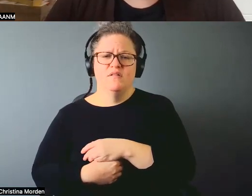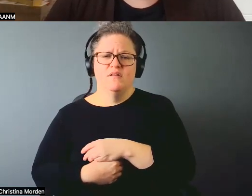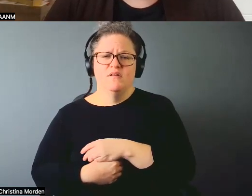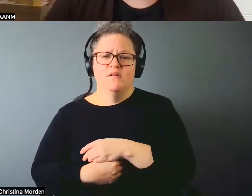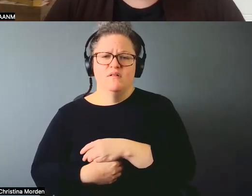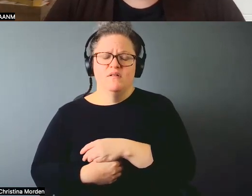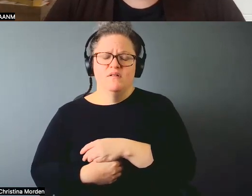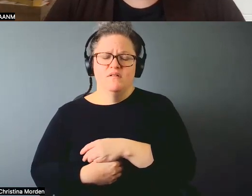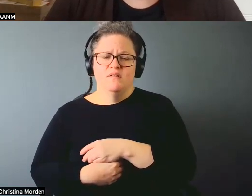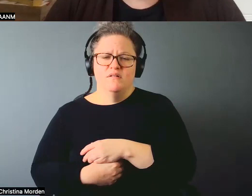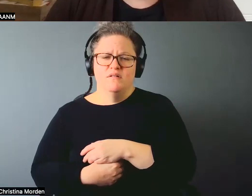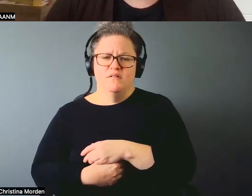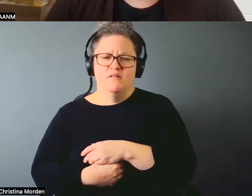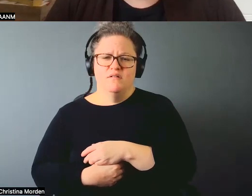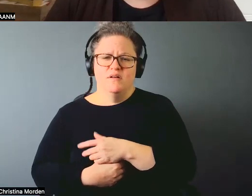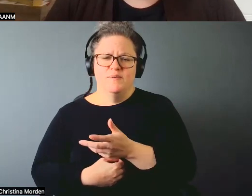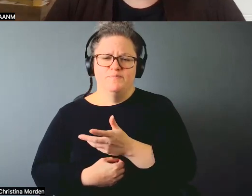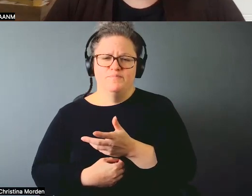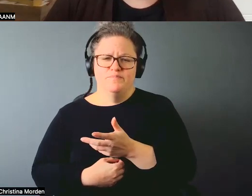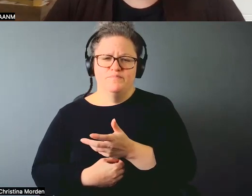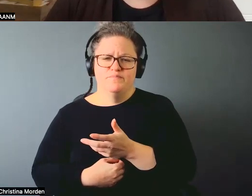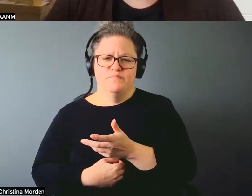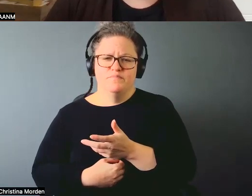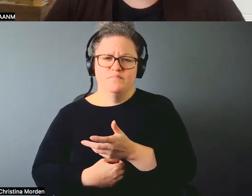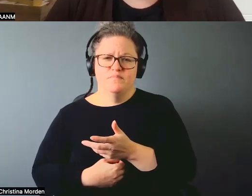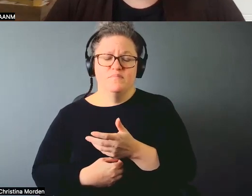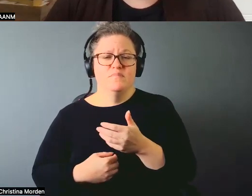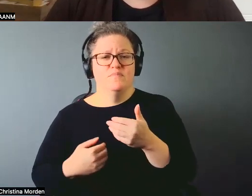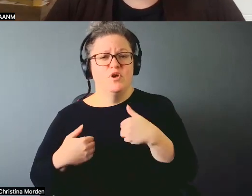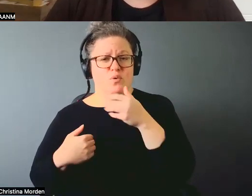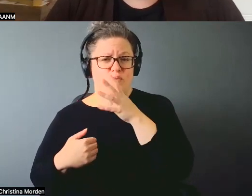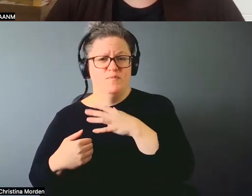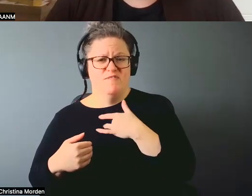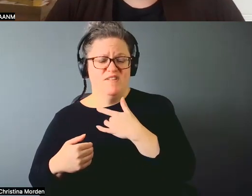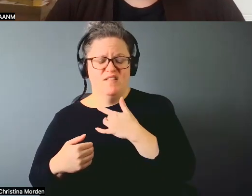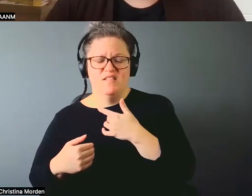This idea that, you know, we are just not worthy to be at the table.